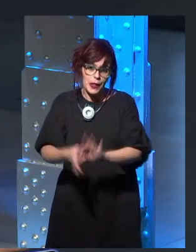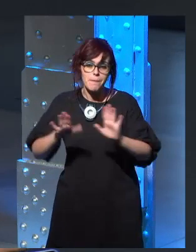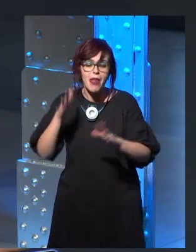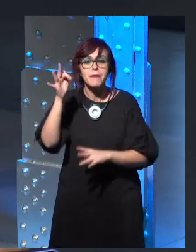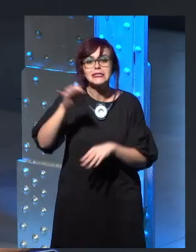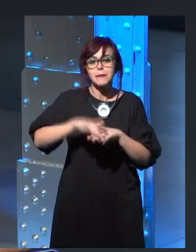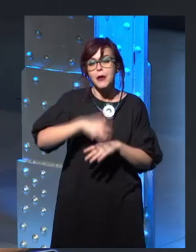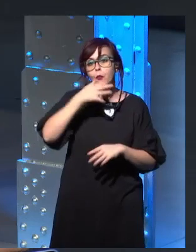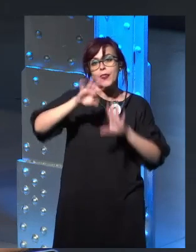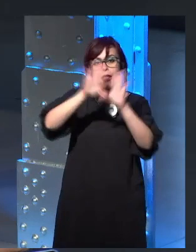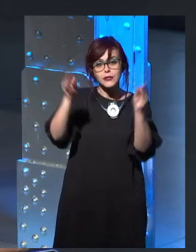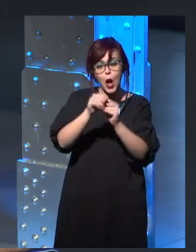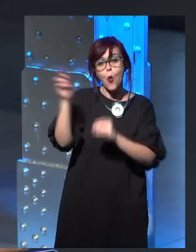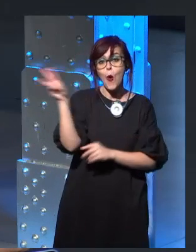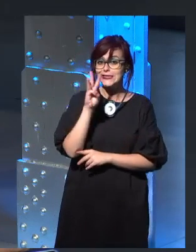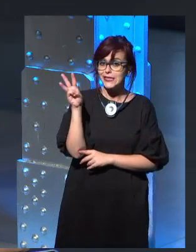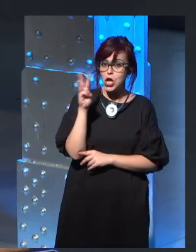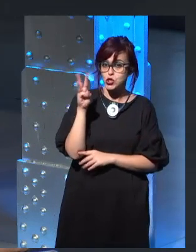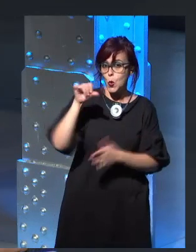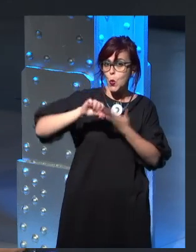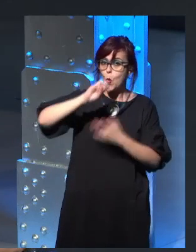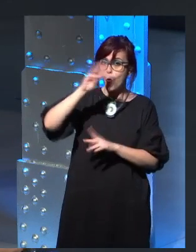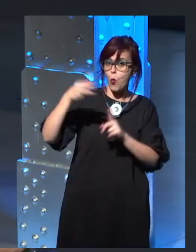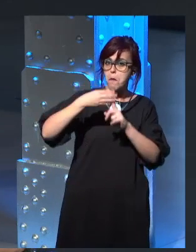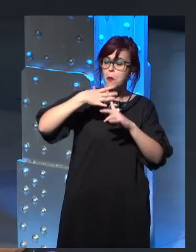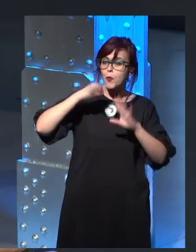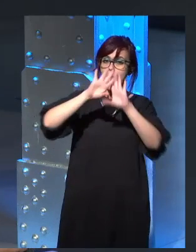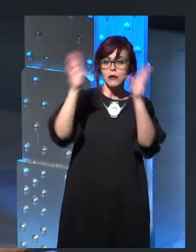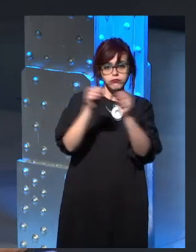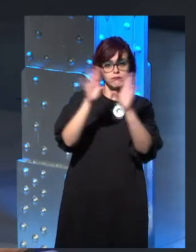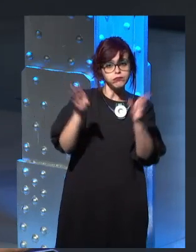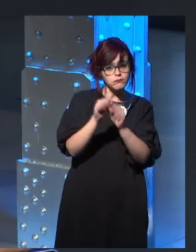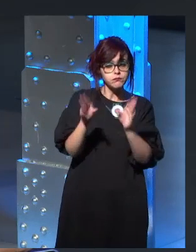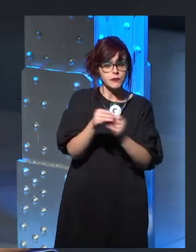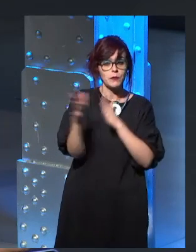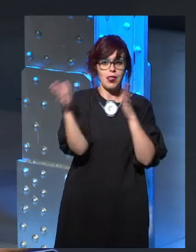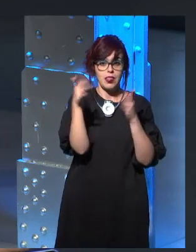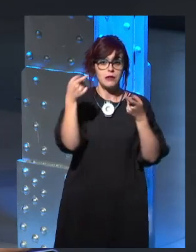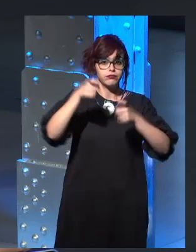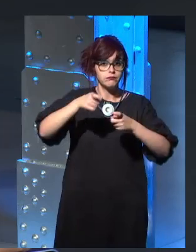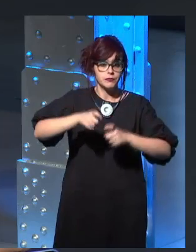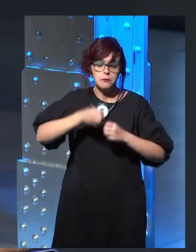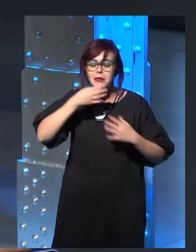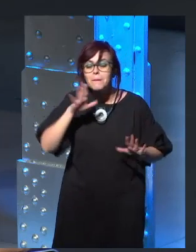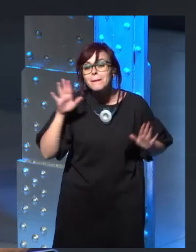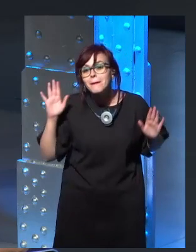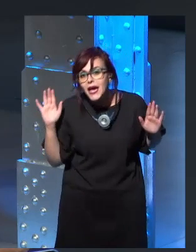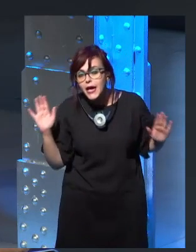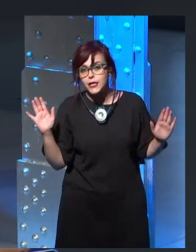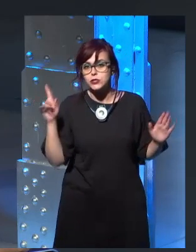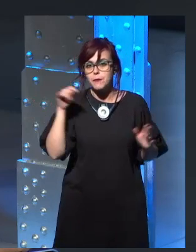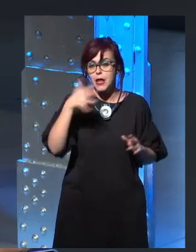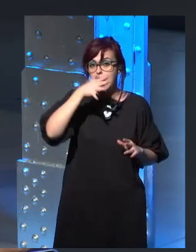where I can let off some of my steam when, uh, things aren't going the, the way I would like them to go. Uh,